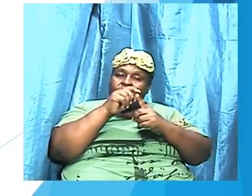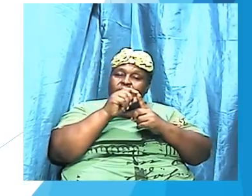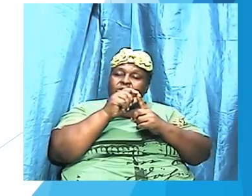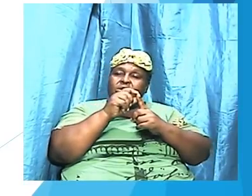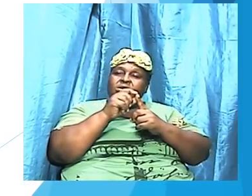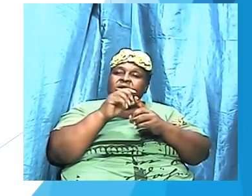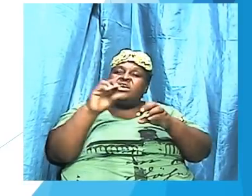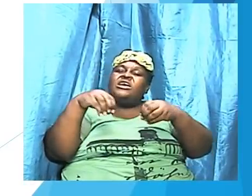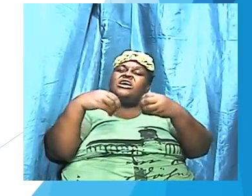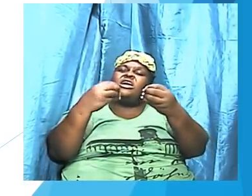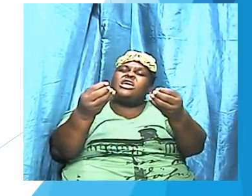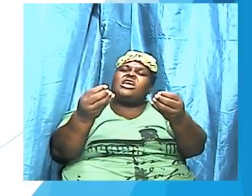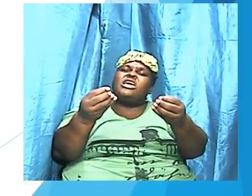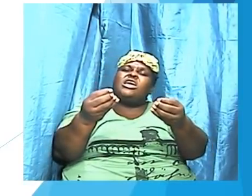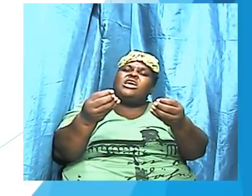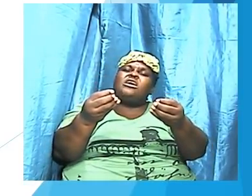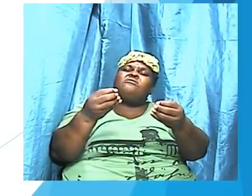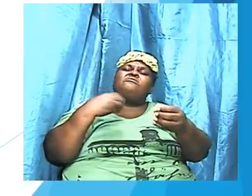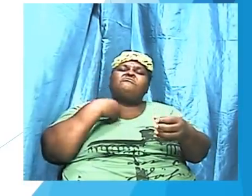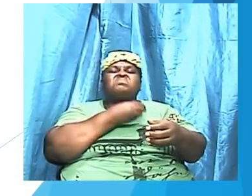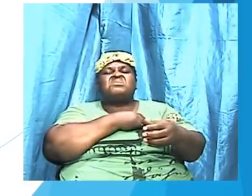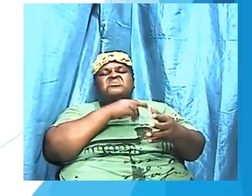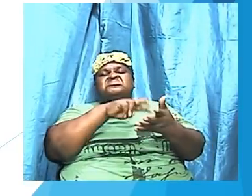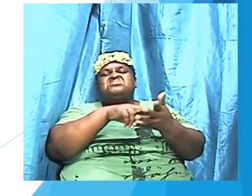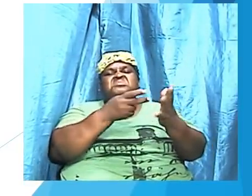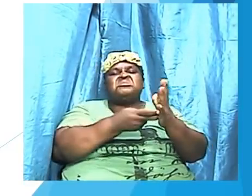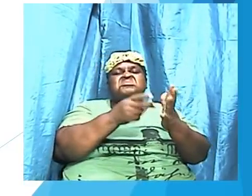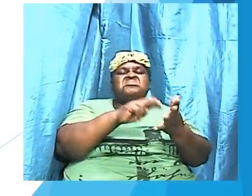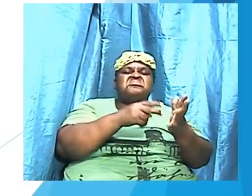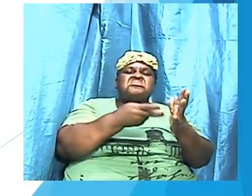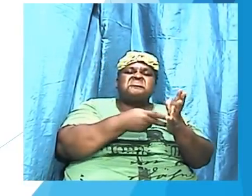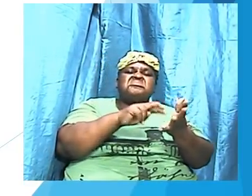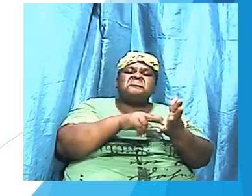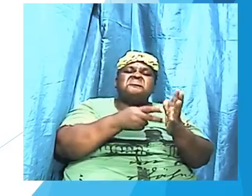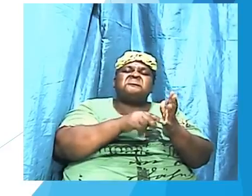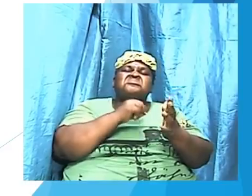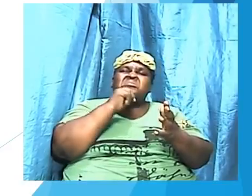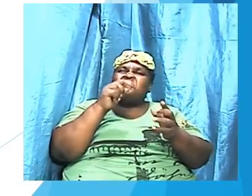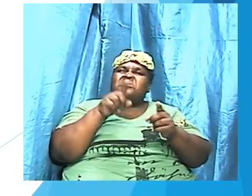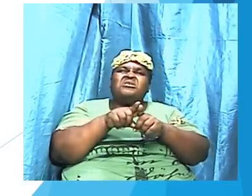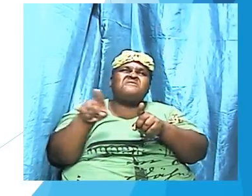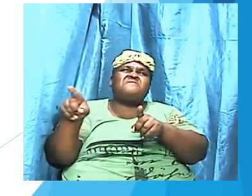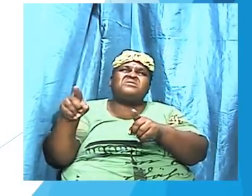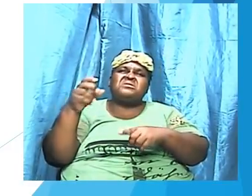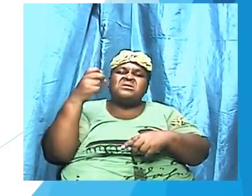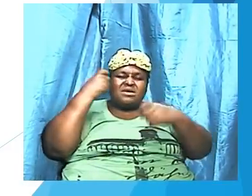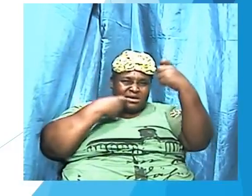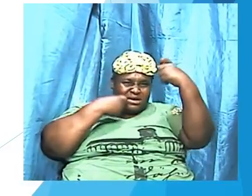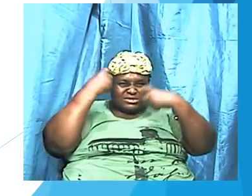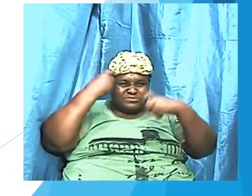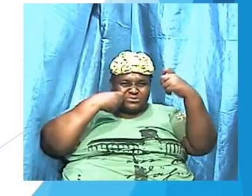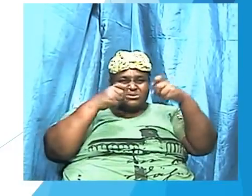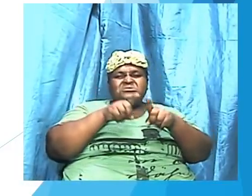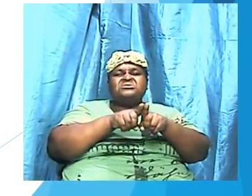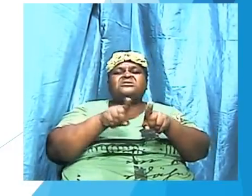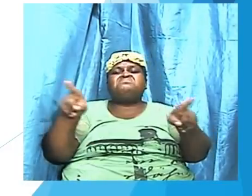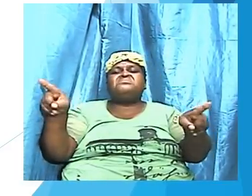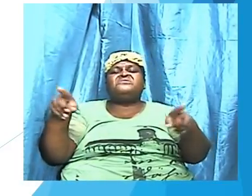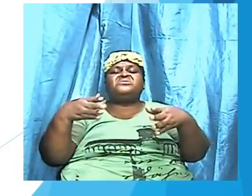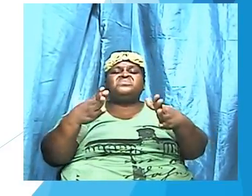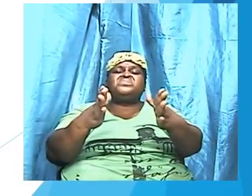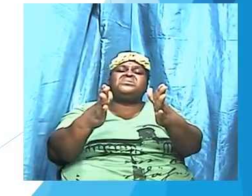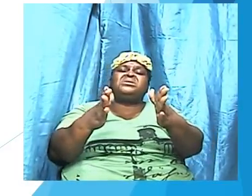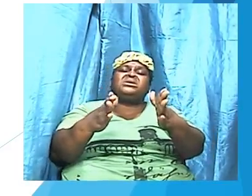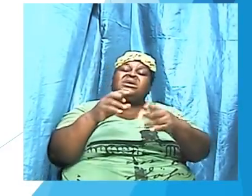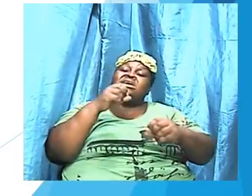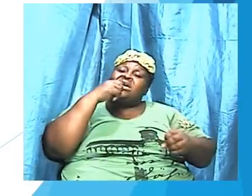gives us a meaning not different but it expresses it in a different way and it